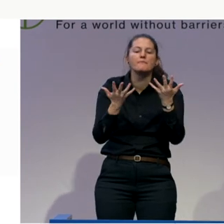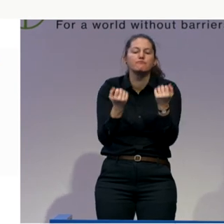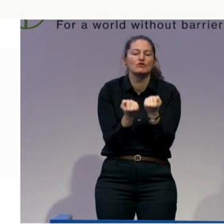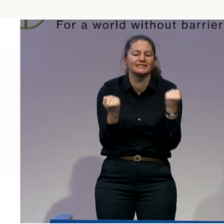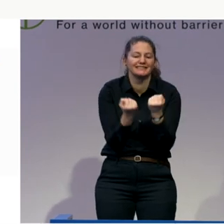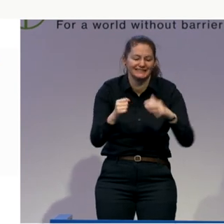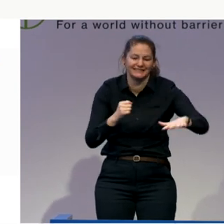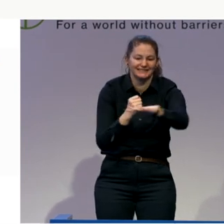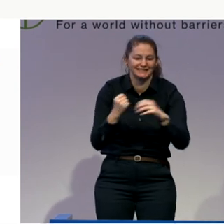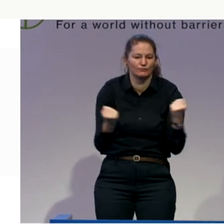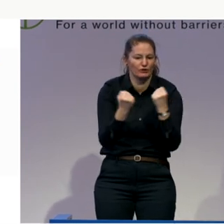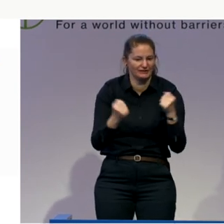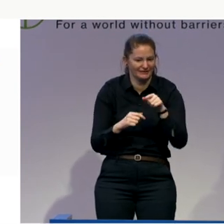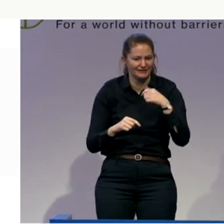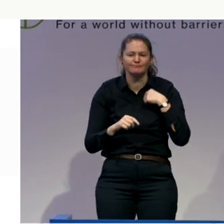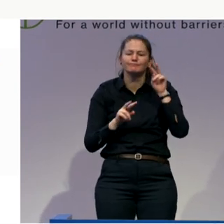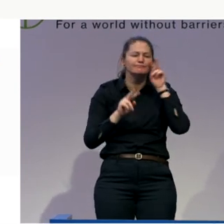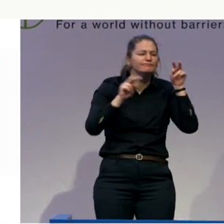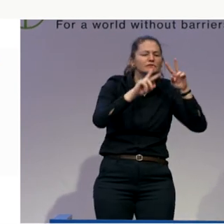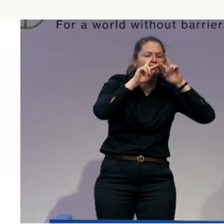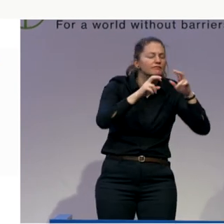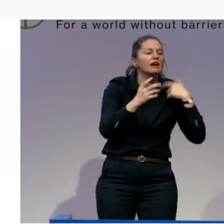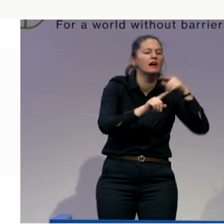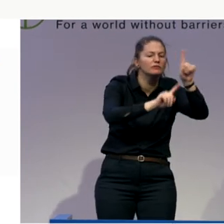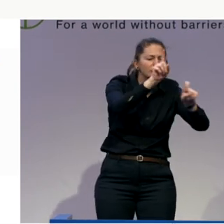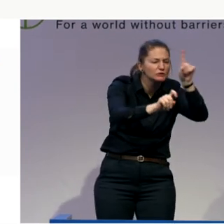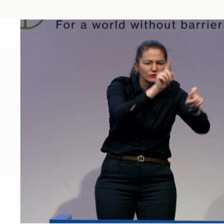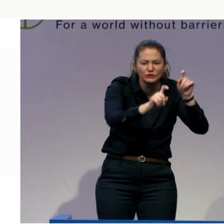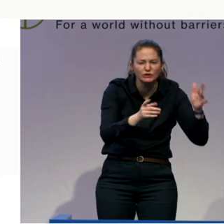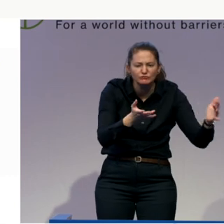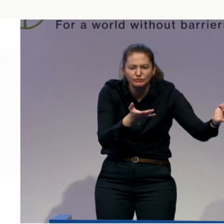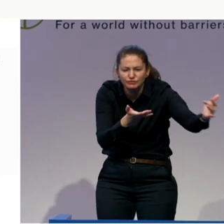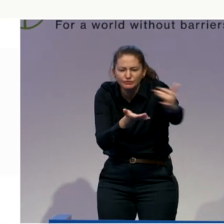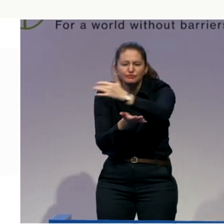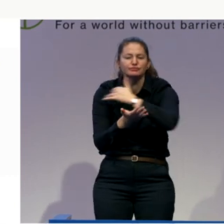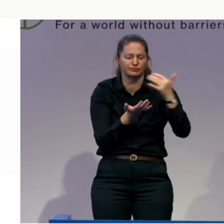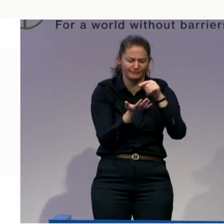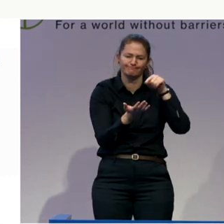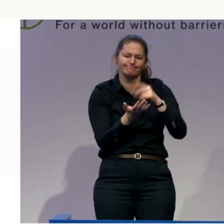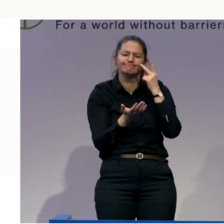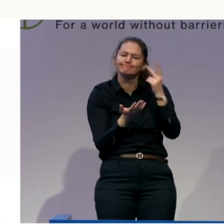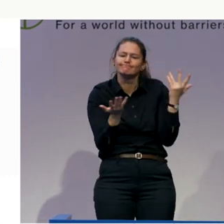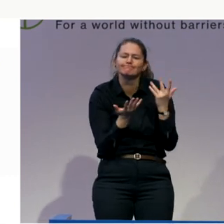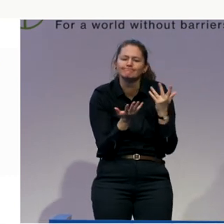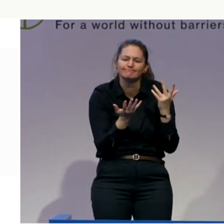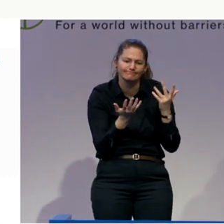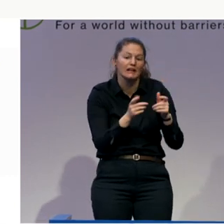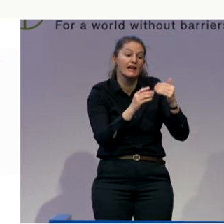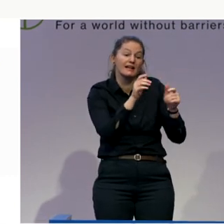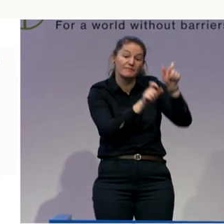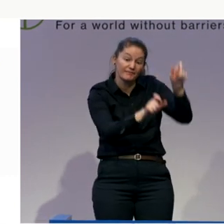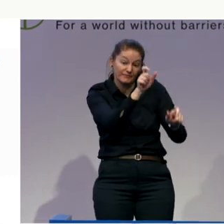a study, a survey, on how people experience the new personal budget system in Belgium,